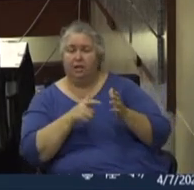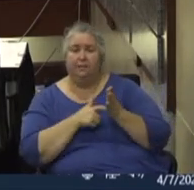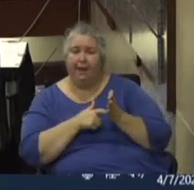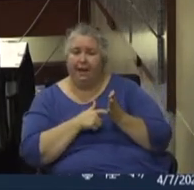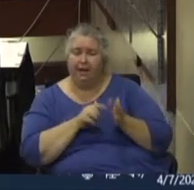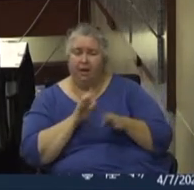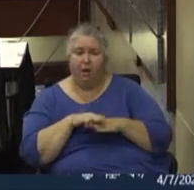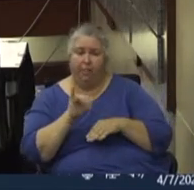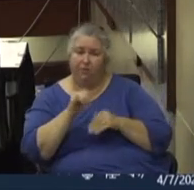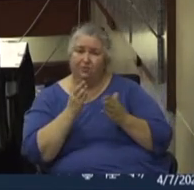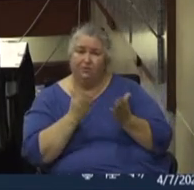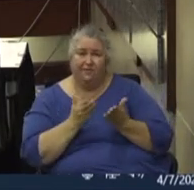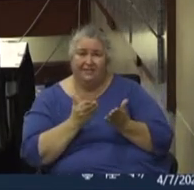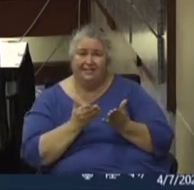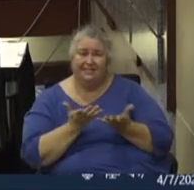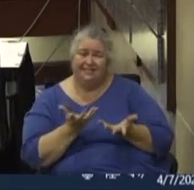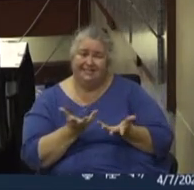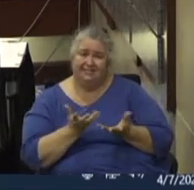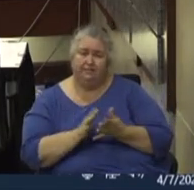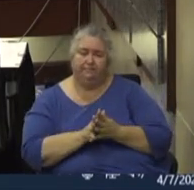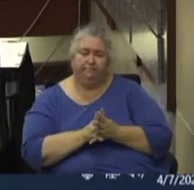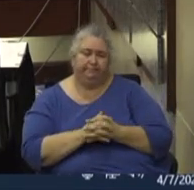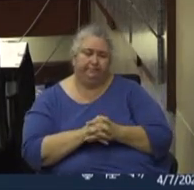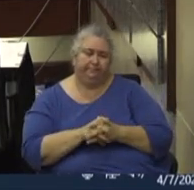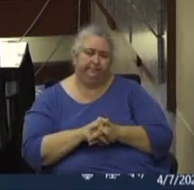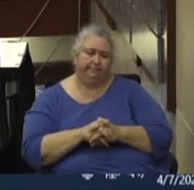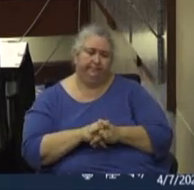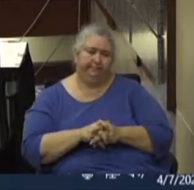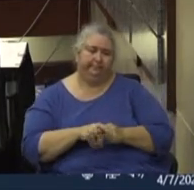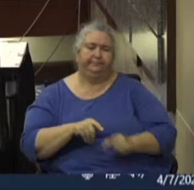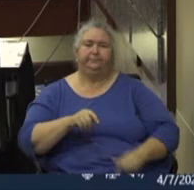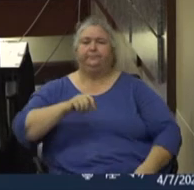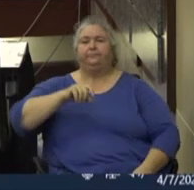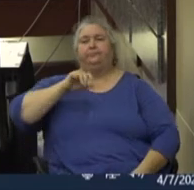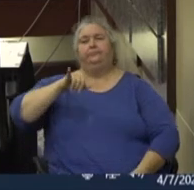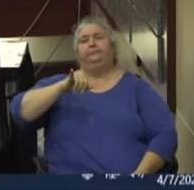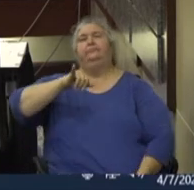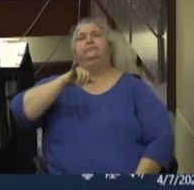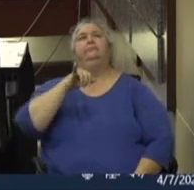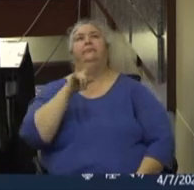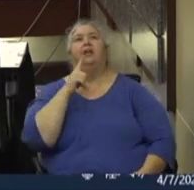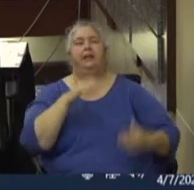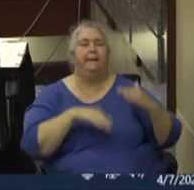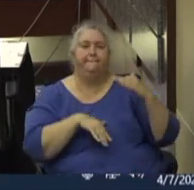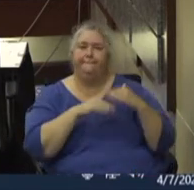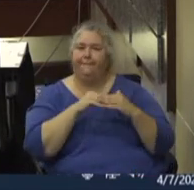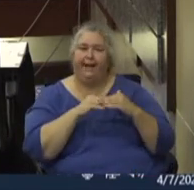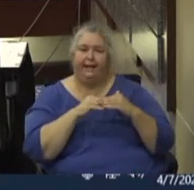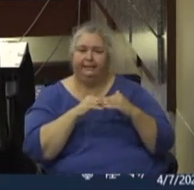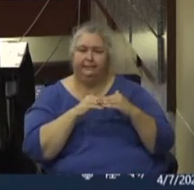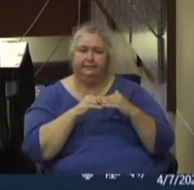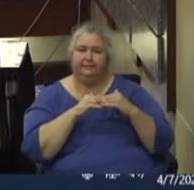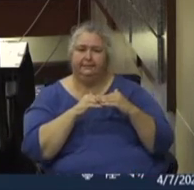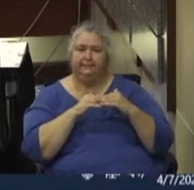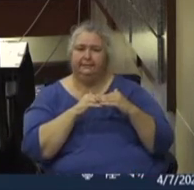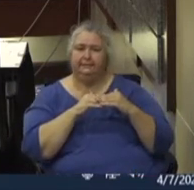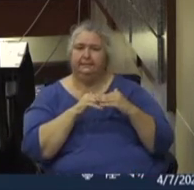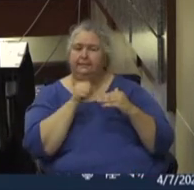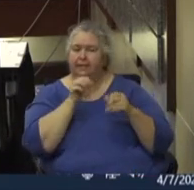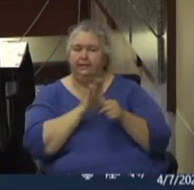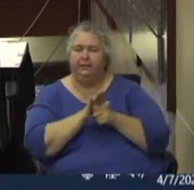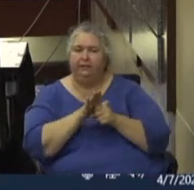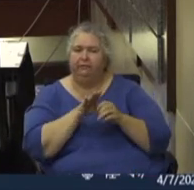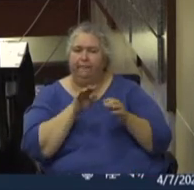those services. Um, so that's shelter capacity and, uh, the need for mobile charging stations.